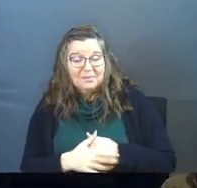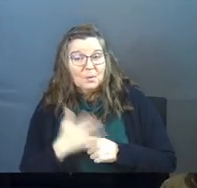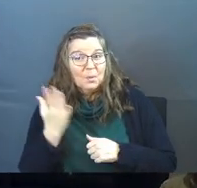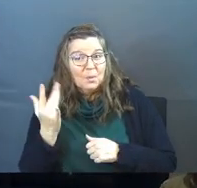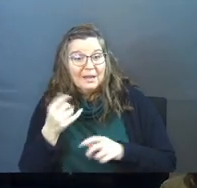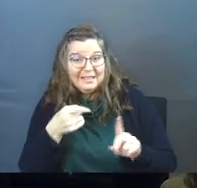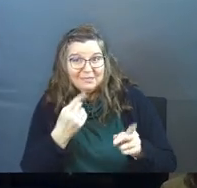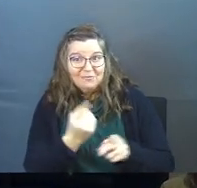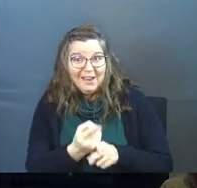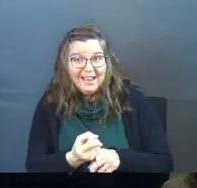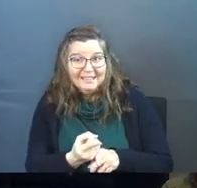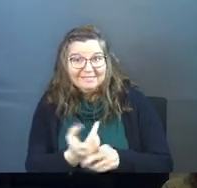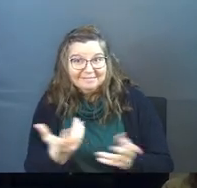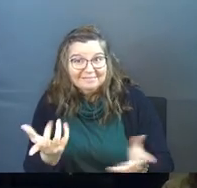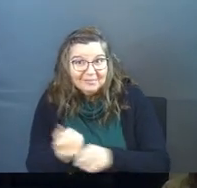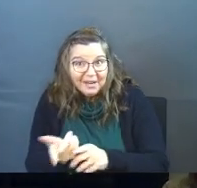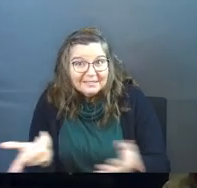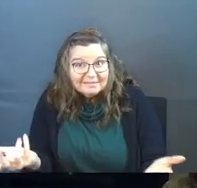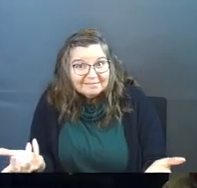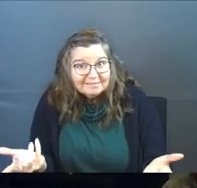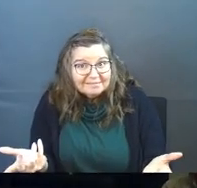Because he's right, right?